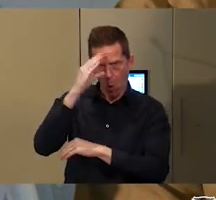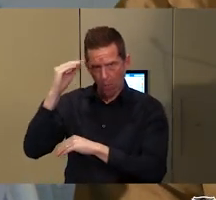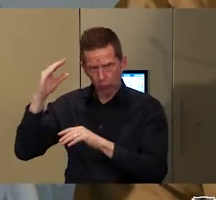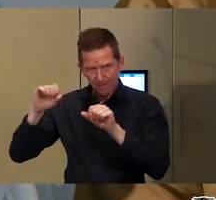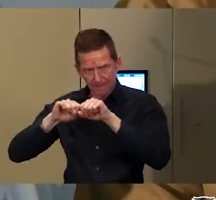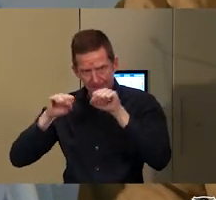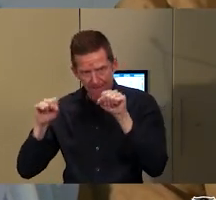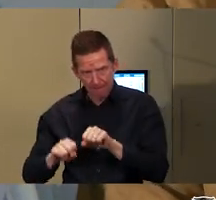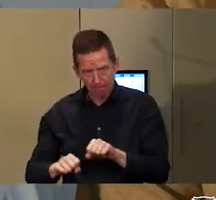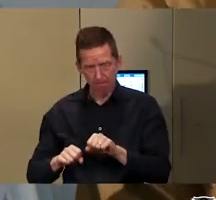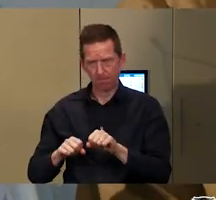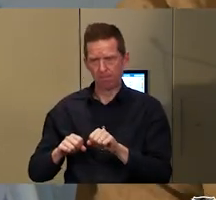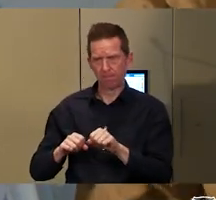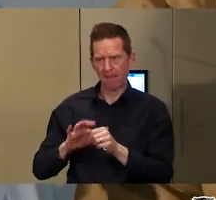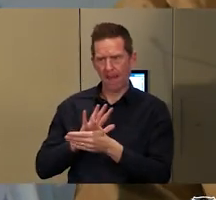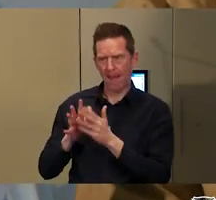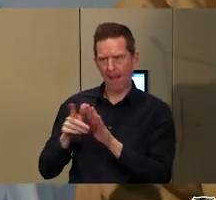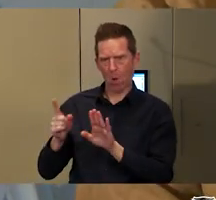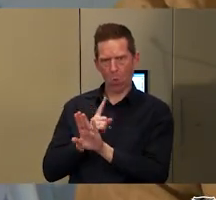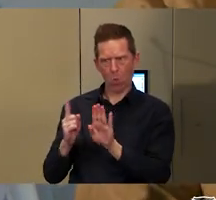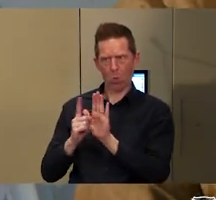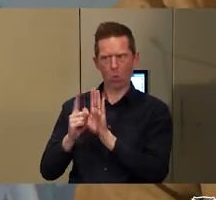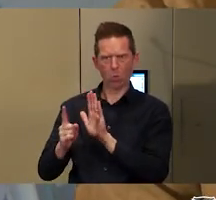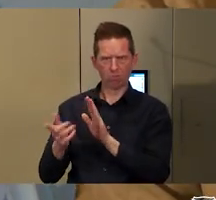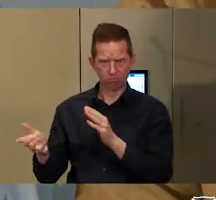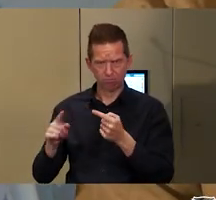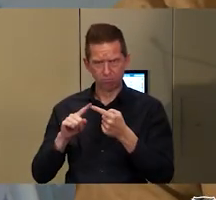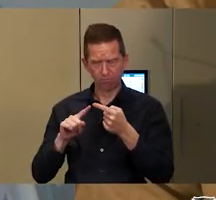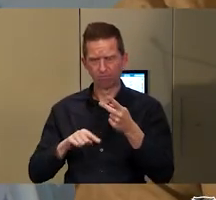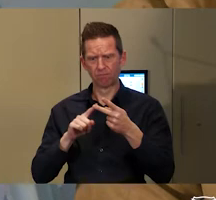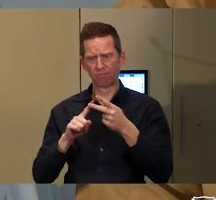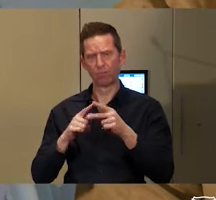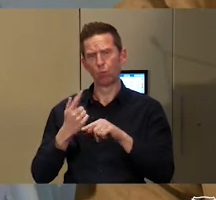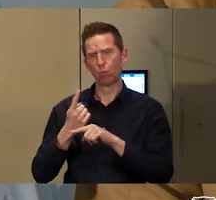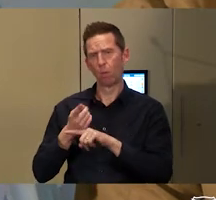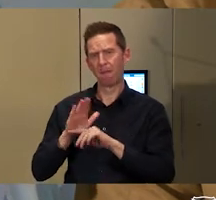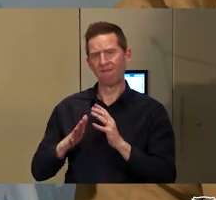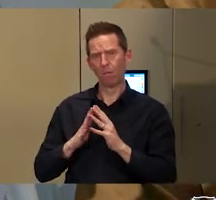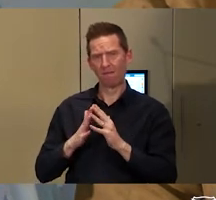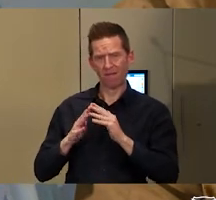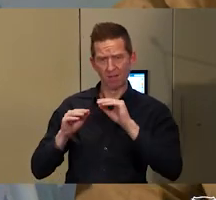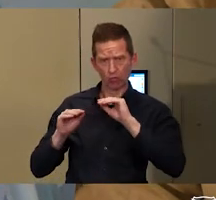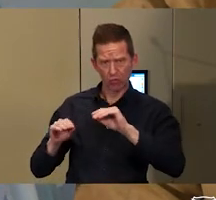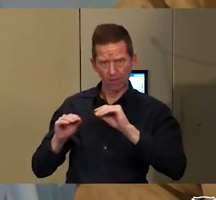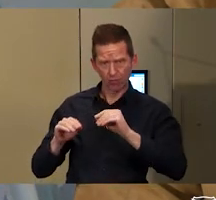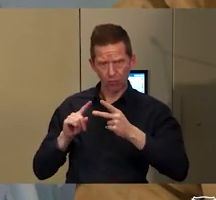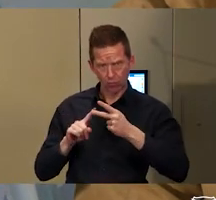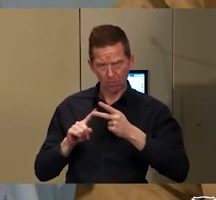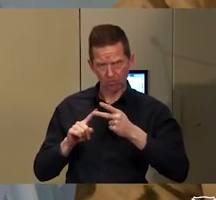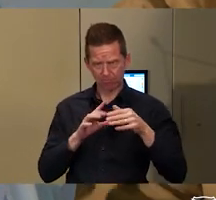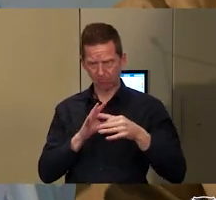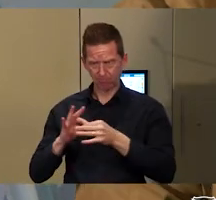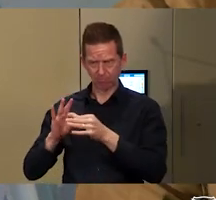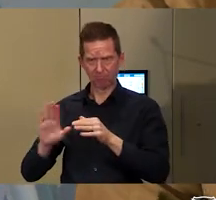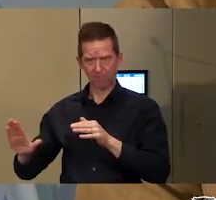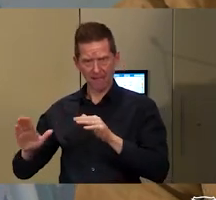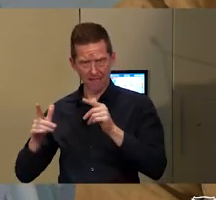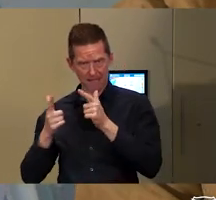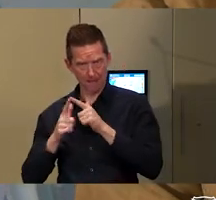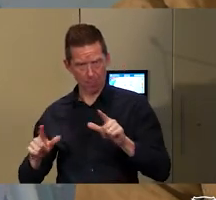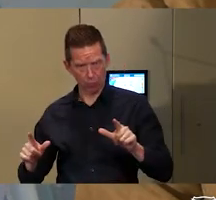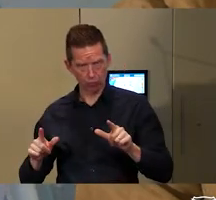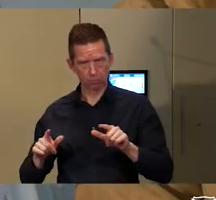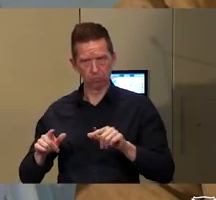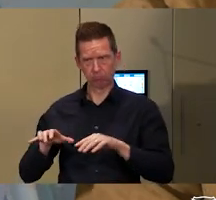ways of being in the world, talking about the values of education linked to those languages in another country